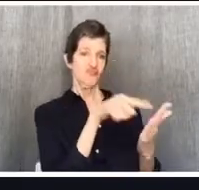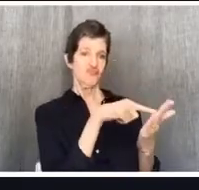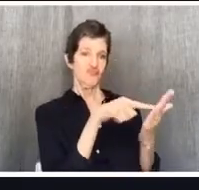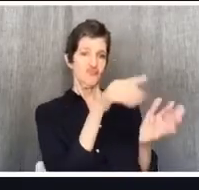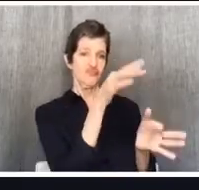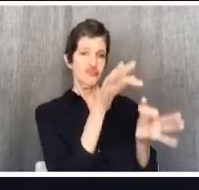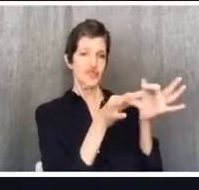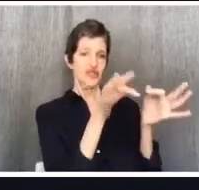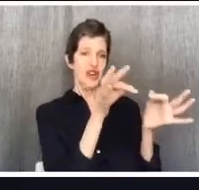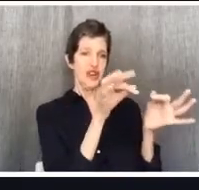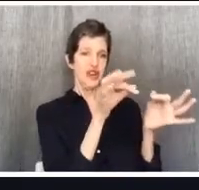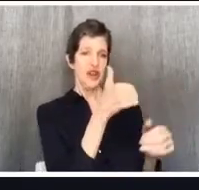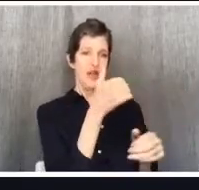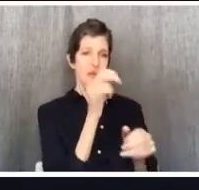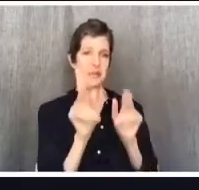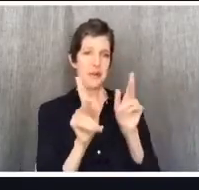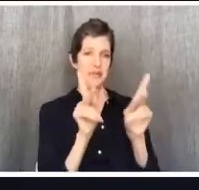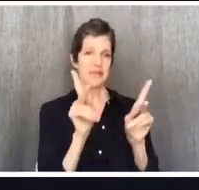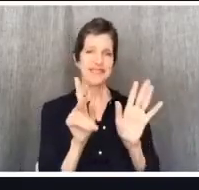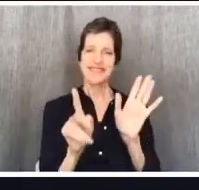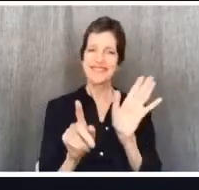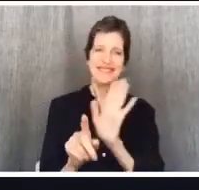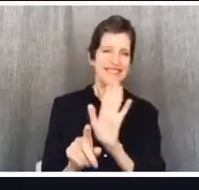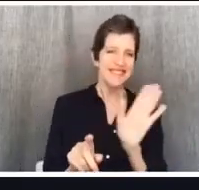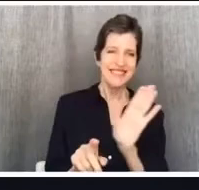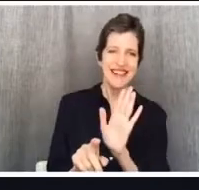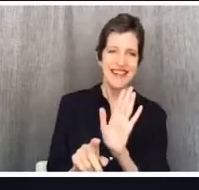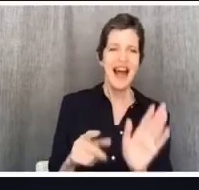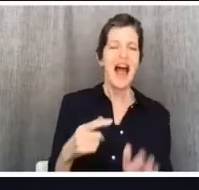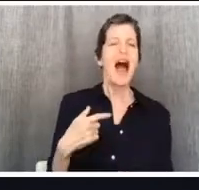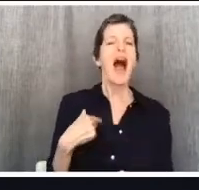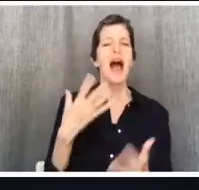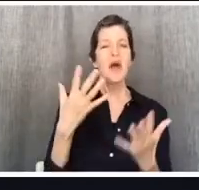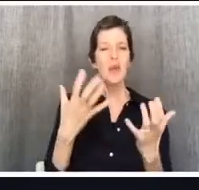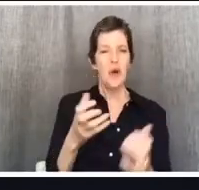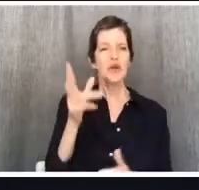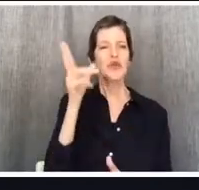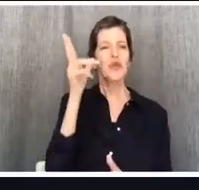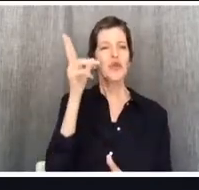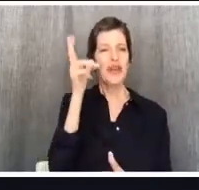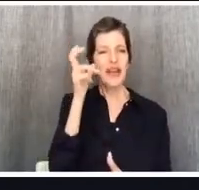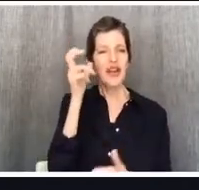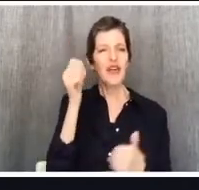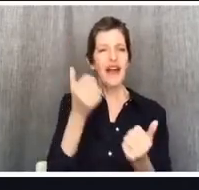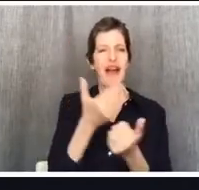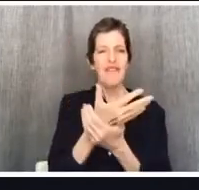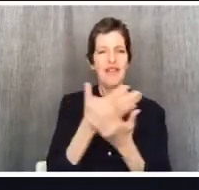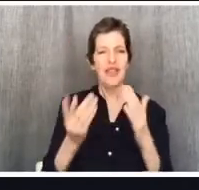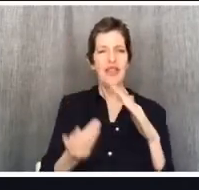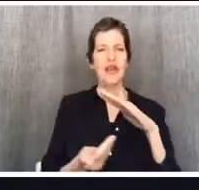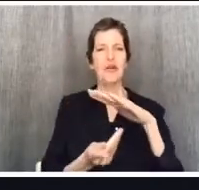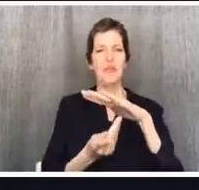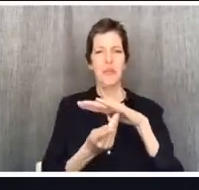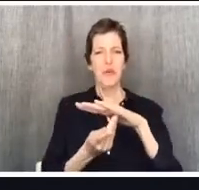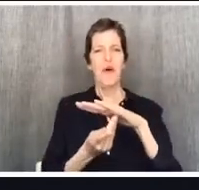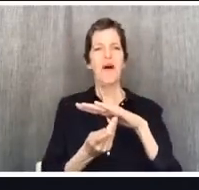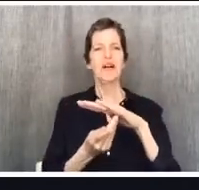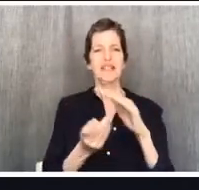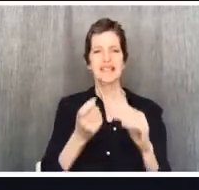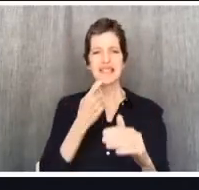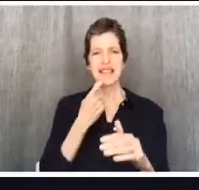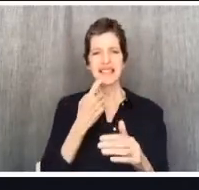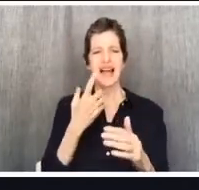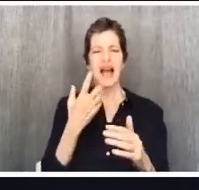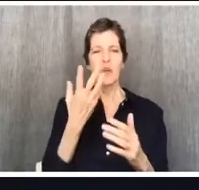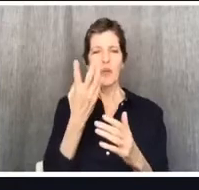But I want to take all of Paul's medicine. I want to hear everything he has to say, and I want the legalist in my heart and the libertine in my heart to be